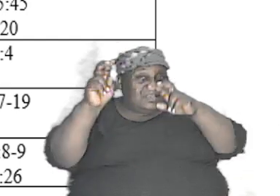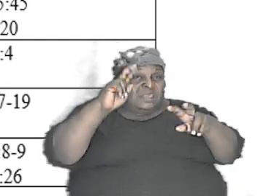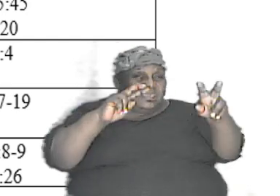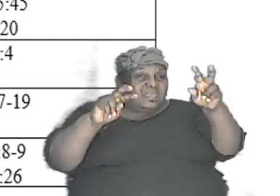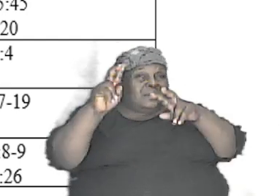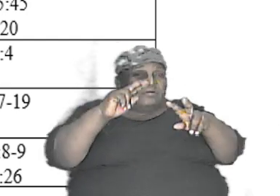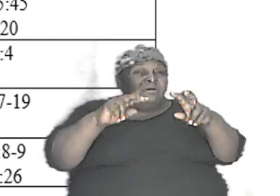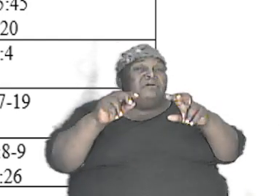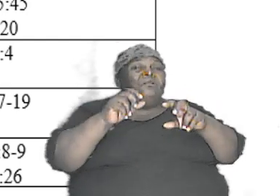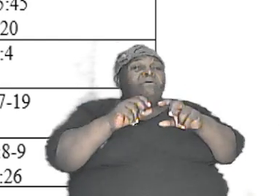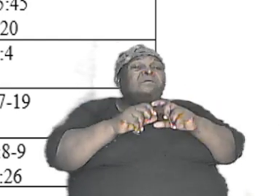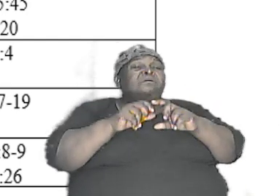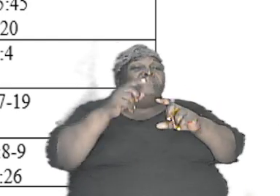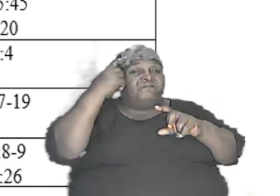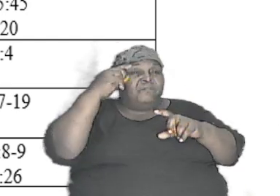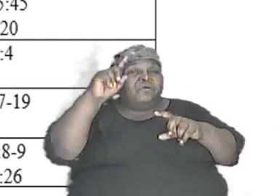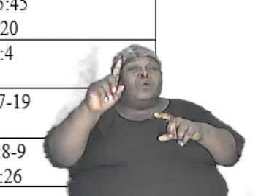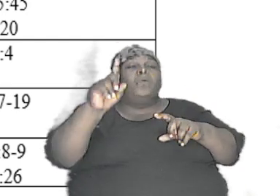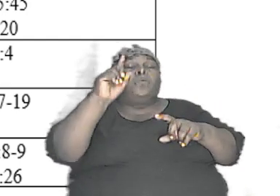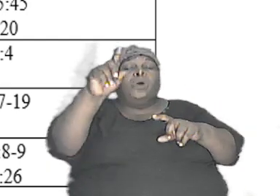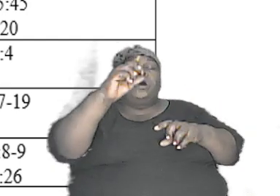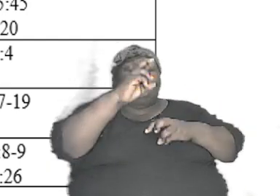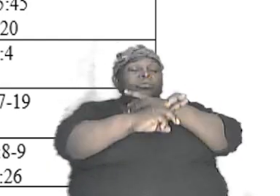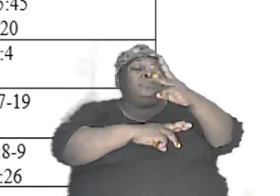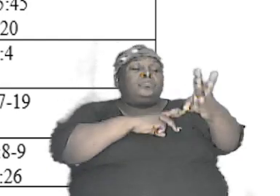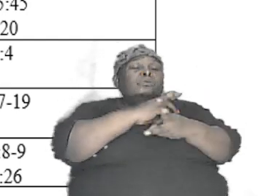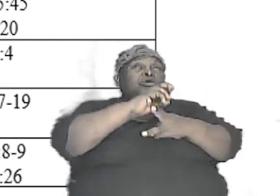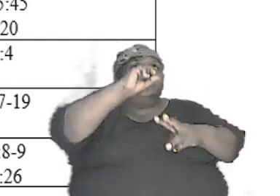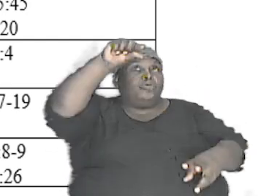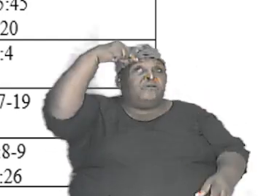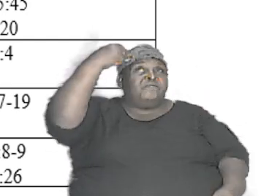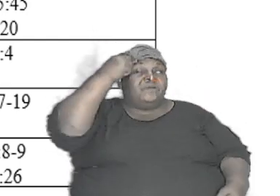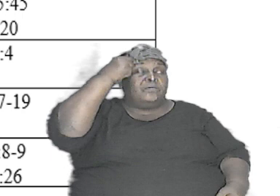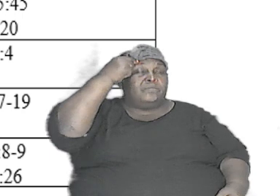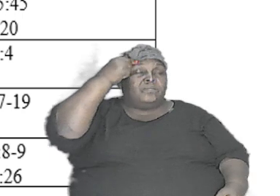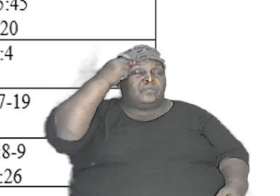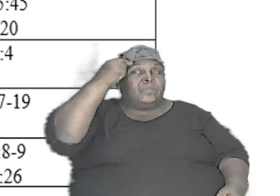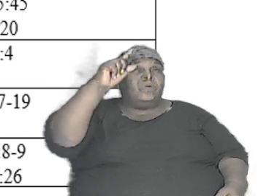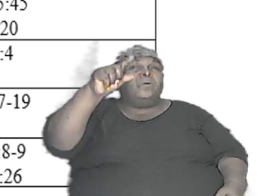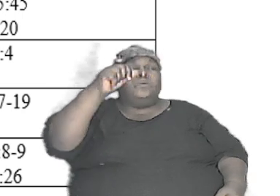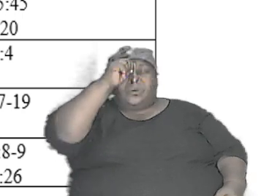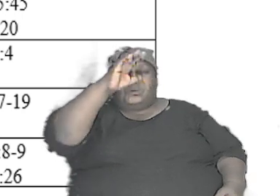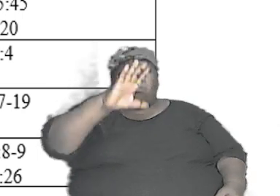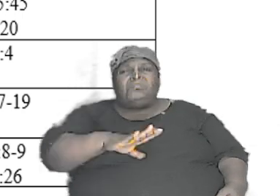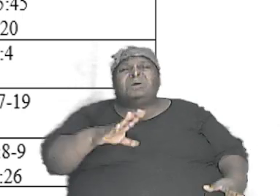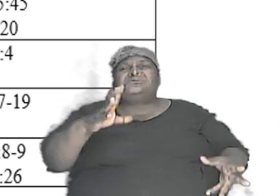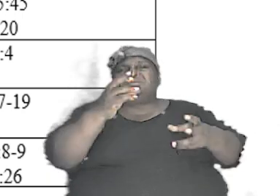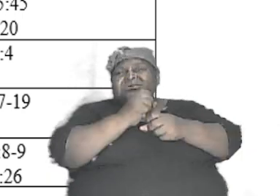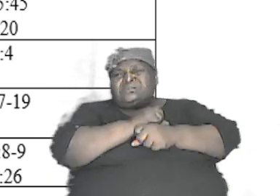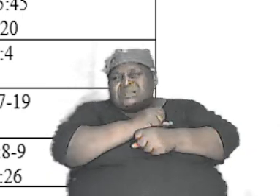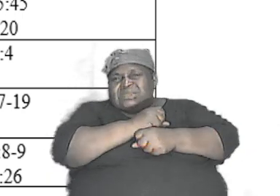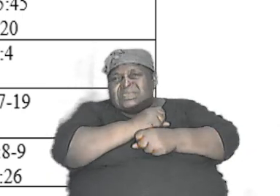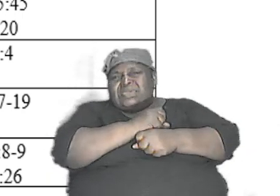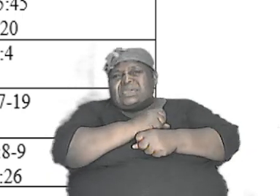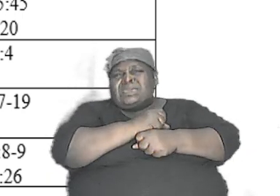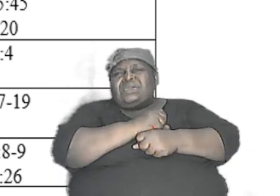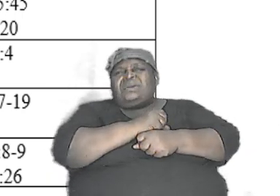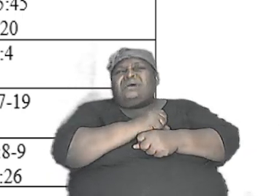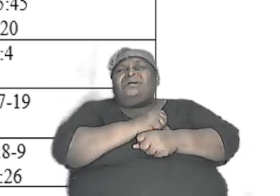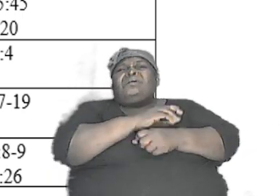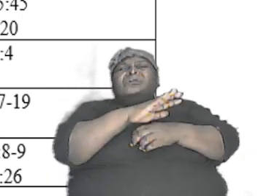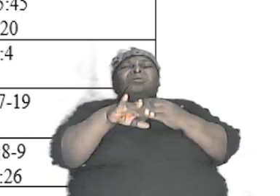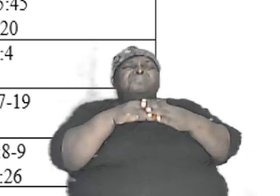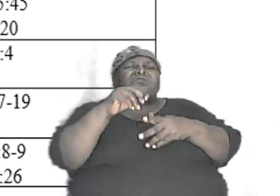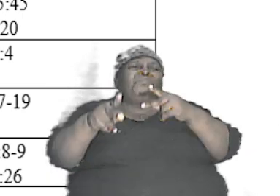world government so that this plan for one man to take over the entire people of the